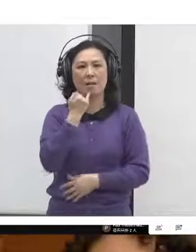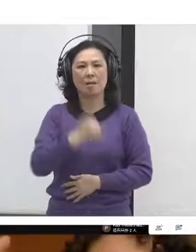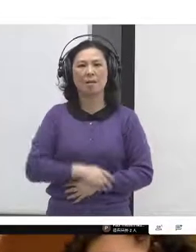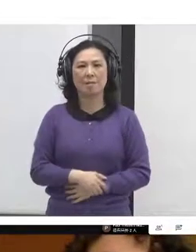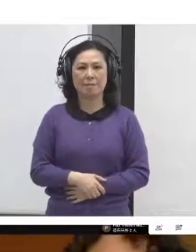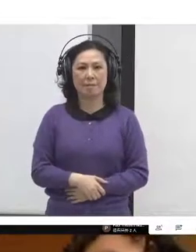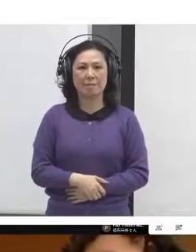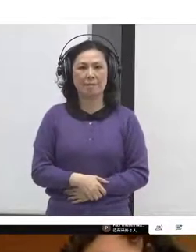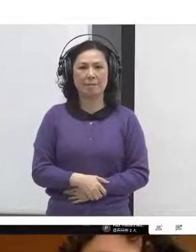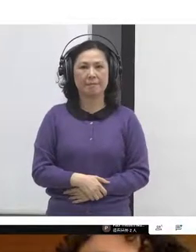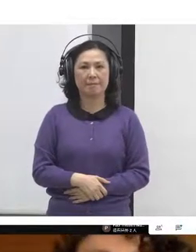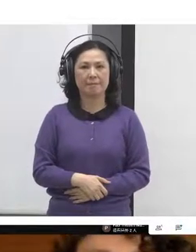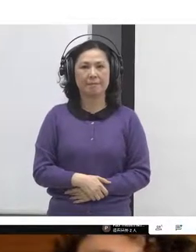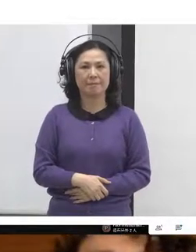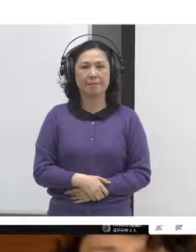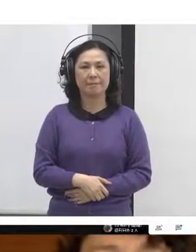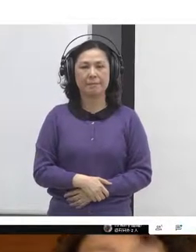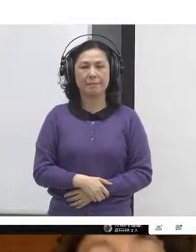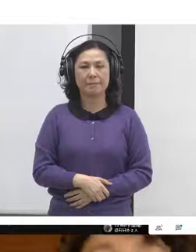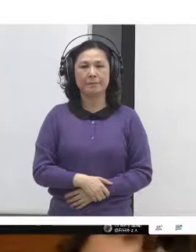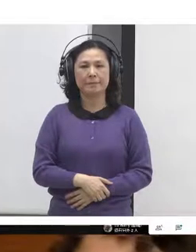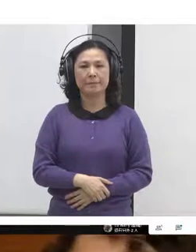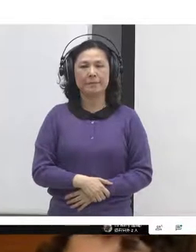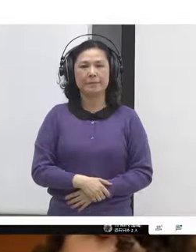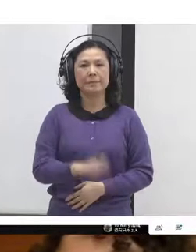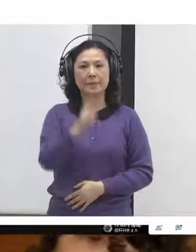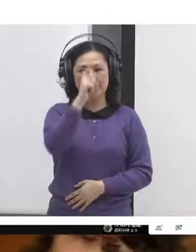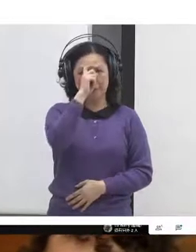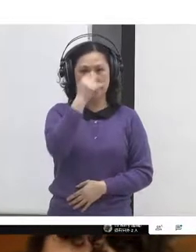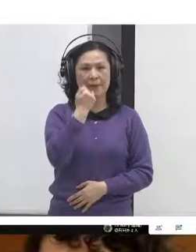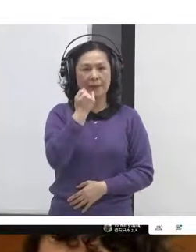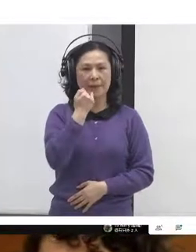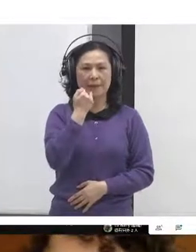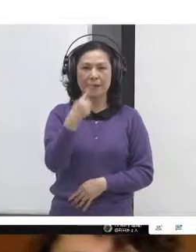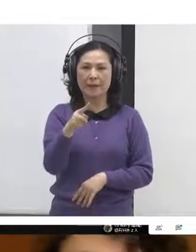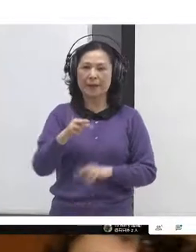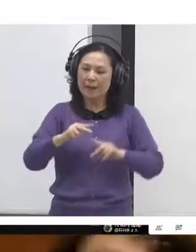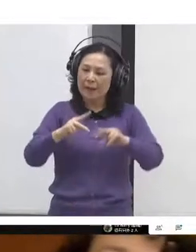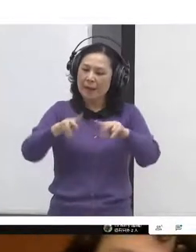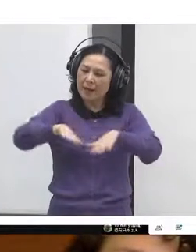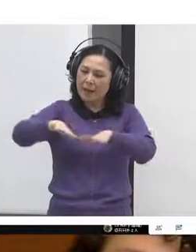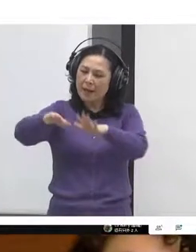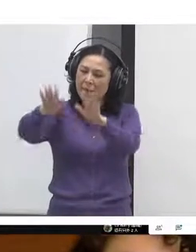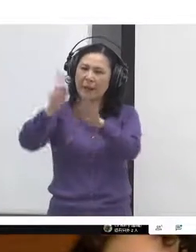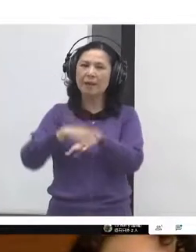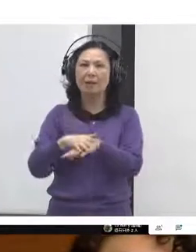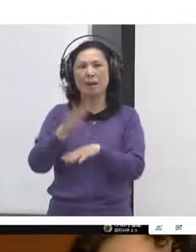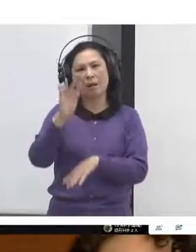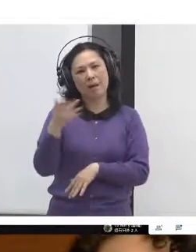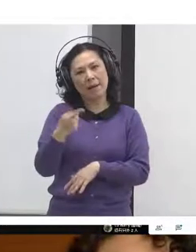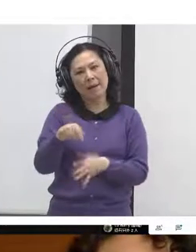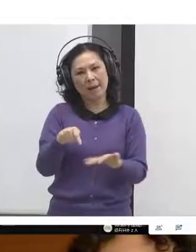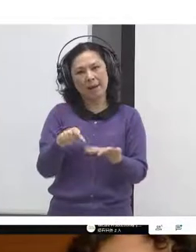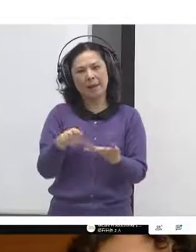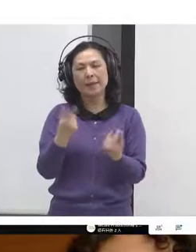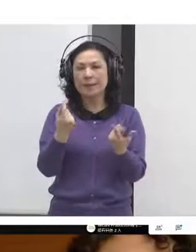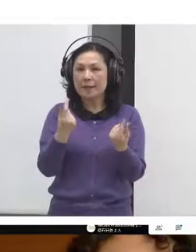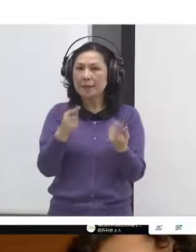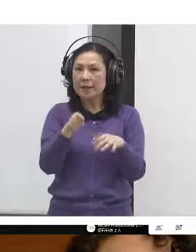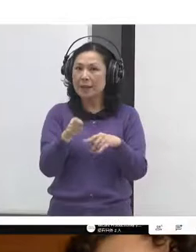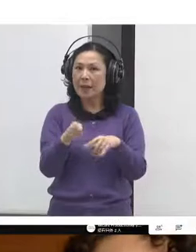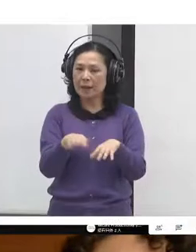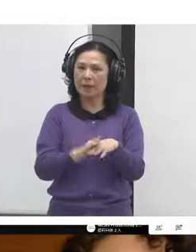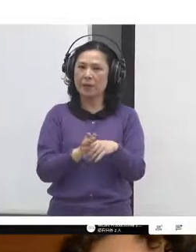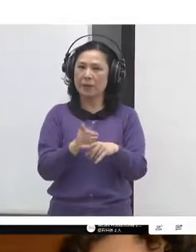we're trying to get that as fast as possible, but we've still set intermediate goals, and we're already seeing some of the impact